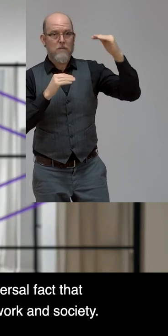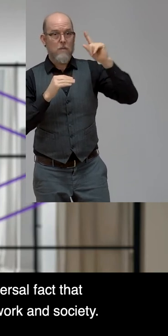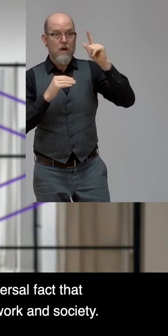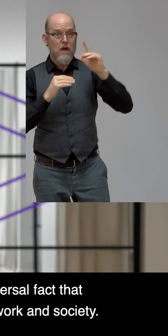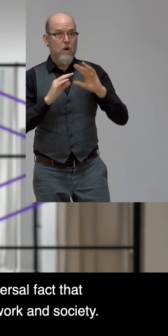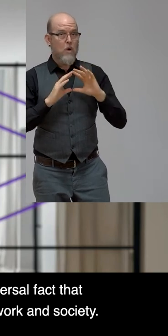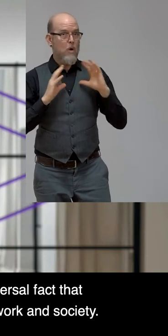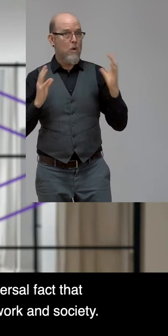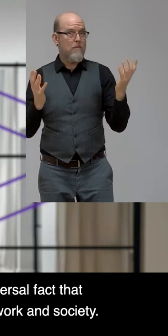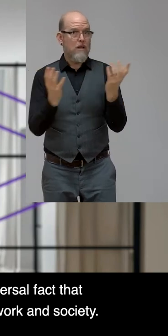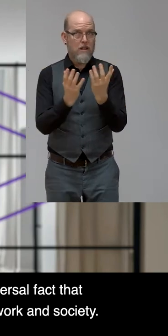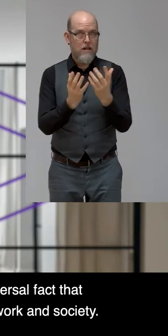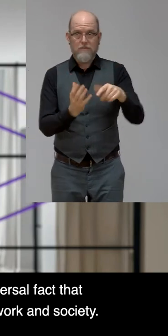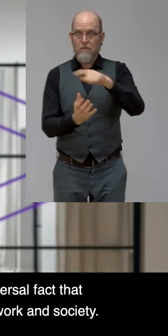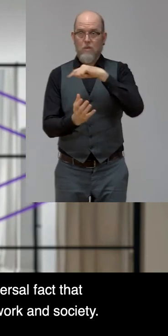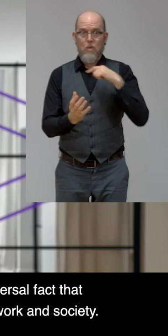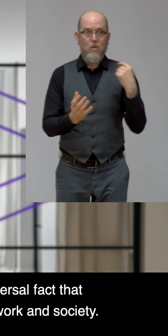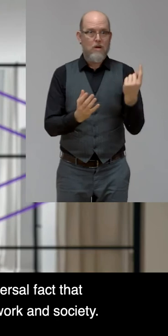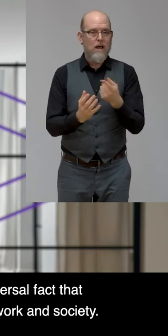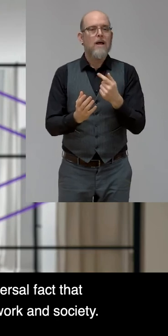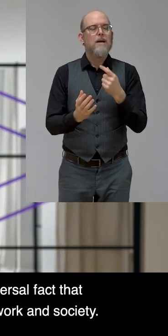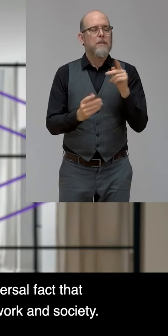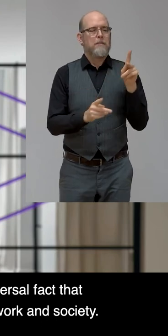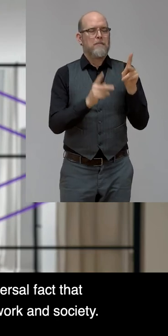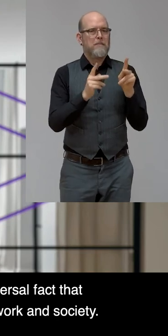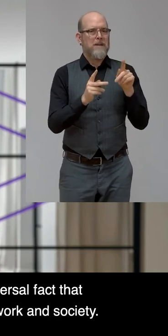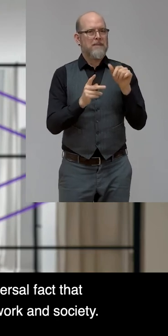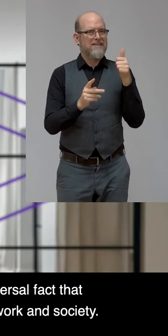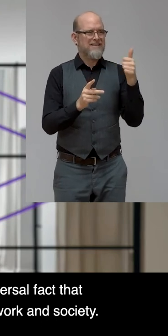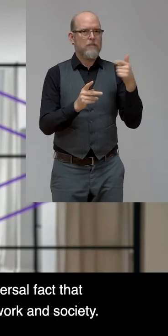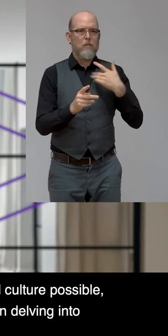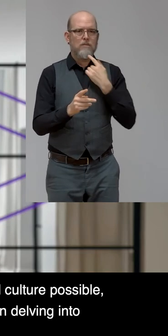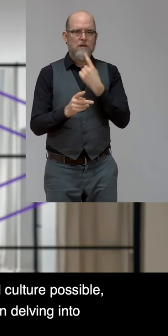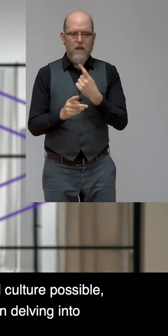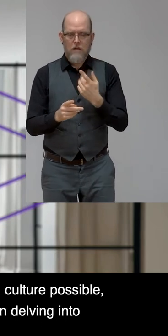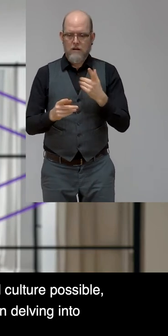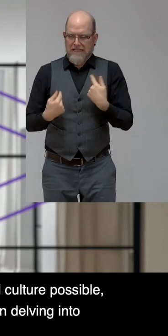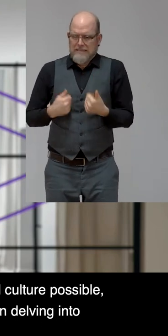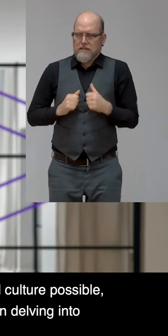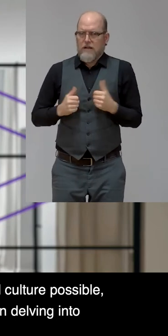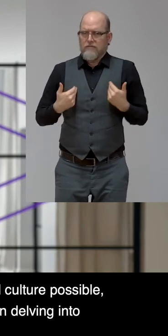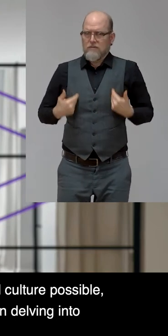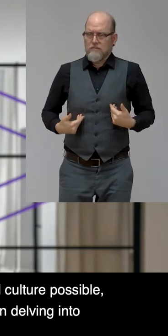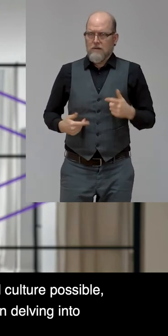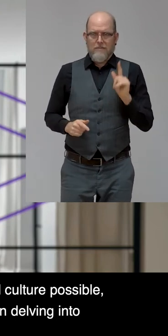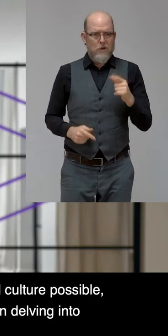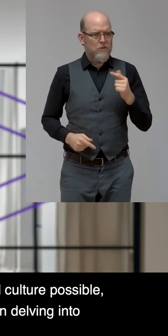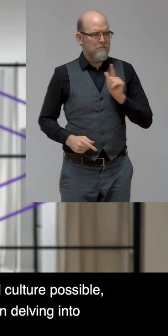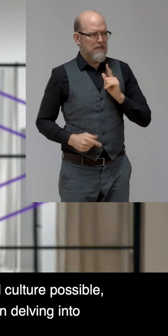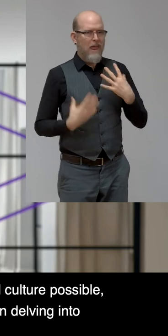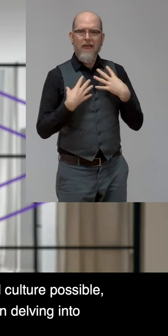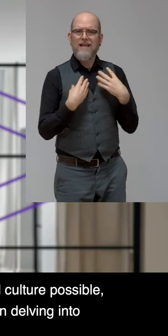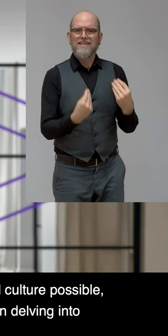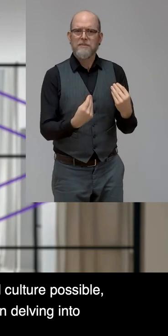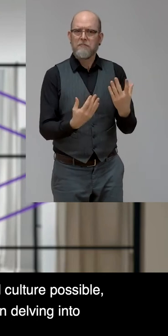individuals want to be their authentic selves at home, at work, in society. But what we know is that when you provide the